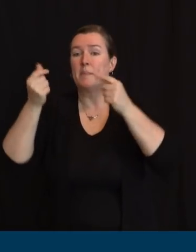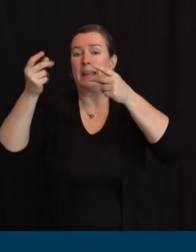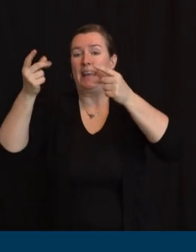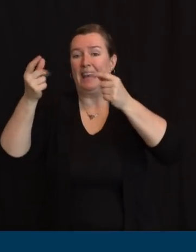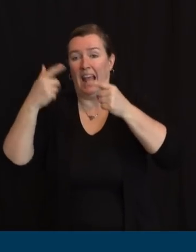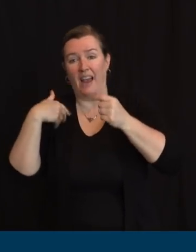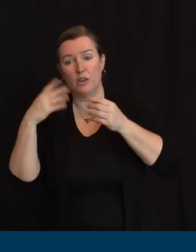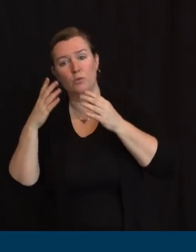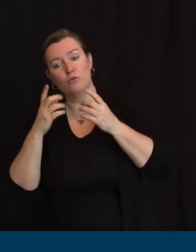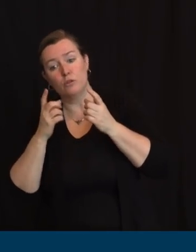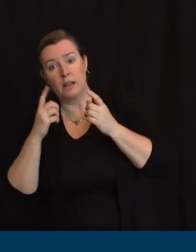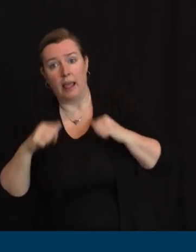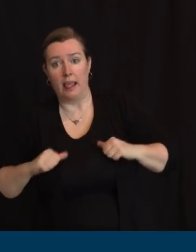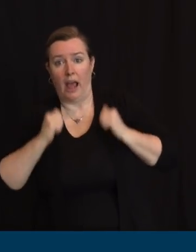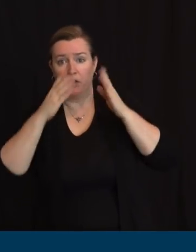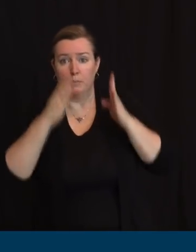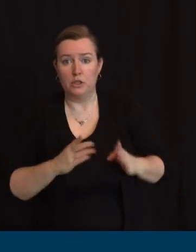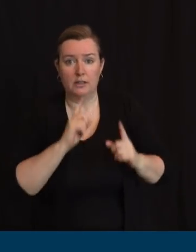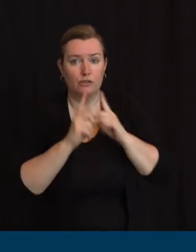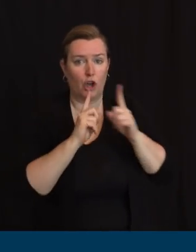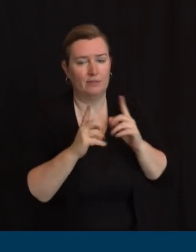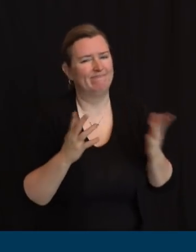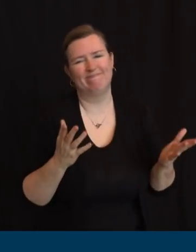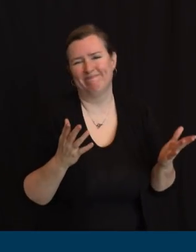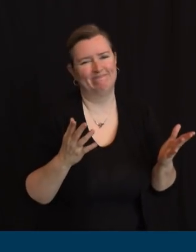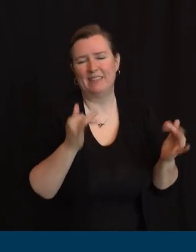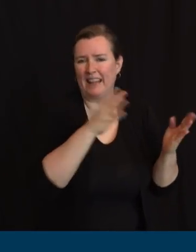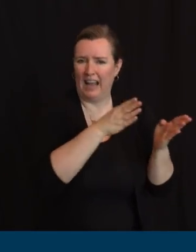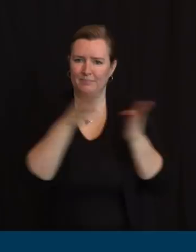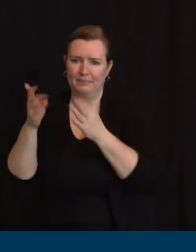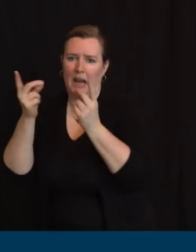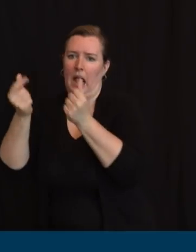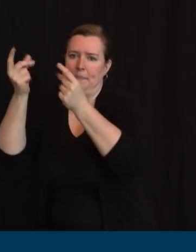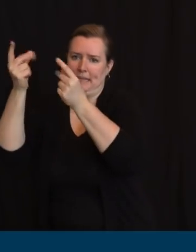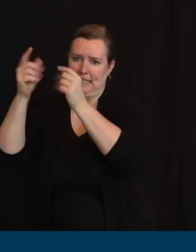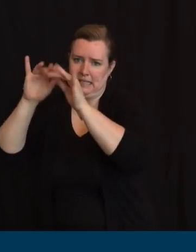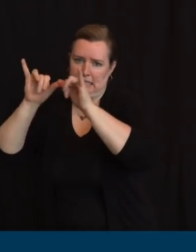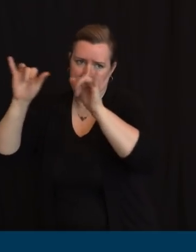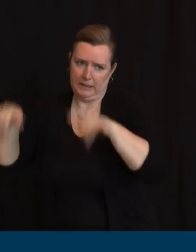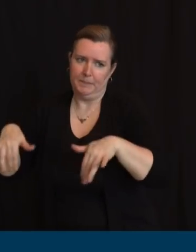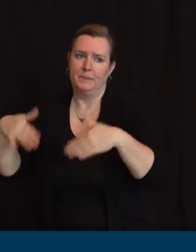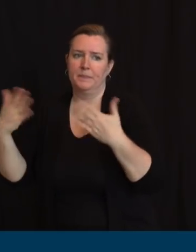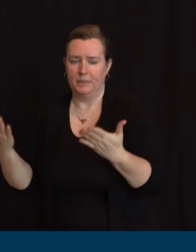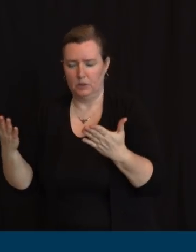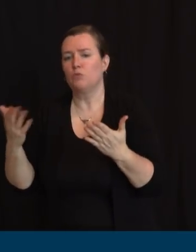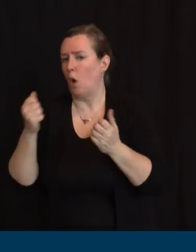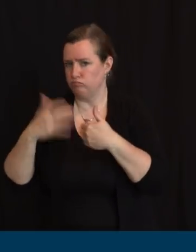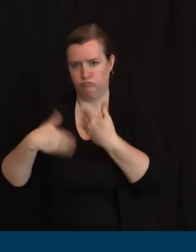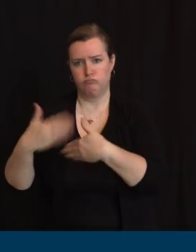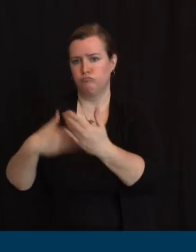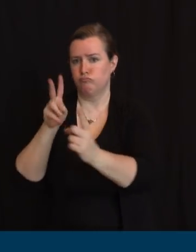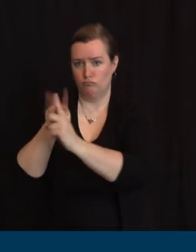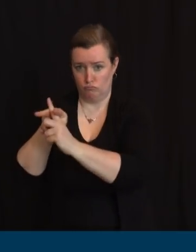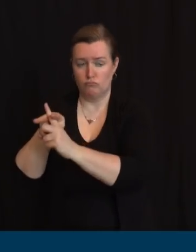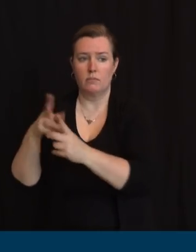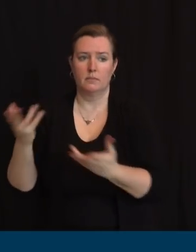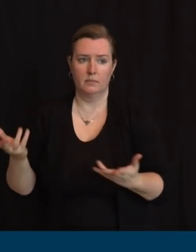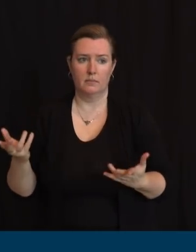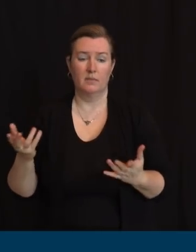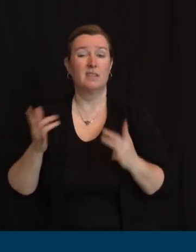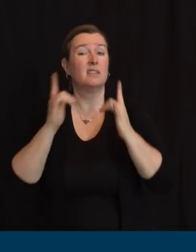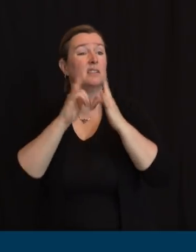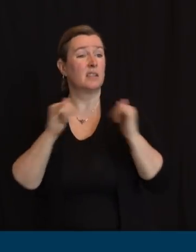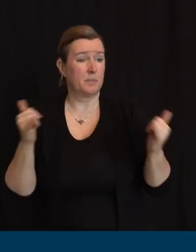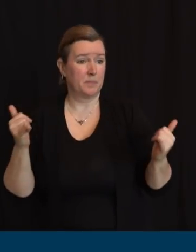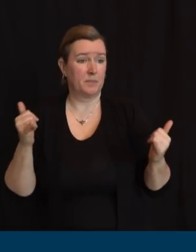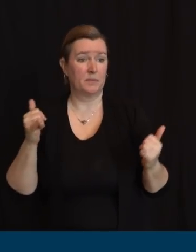to receive a determination of eligibility. The Department also has provided the laptops necessary for